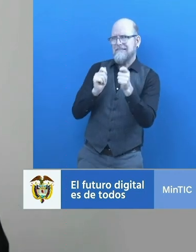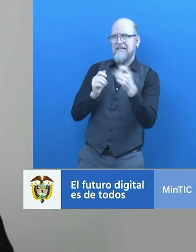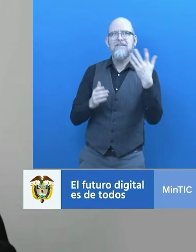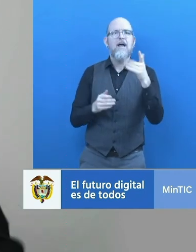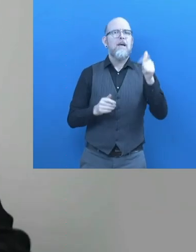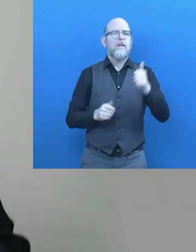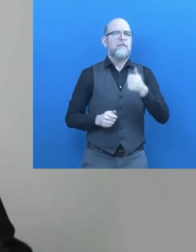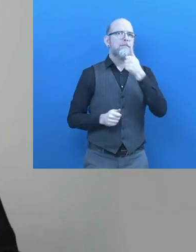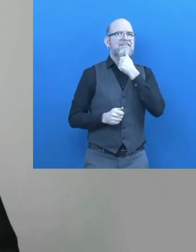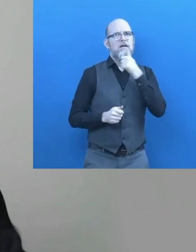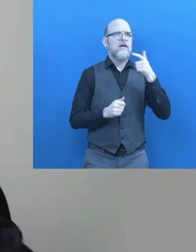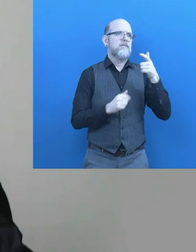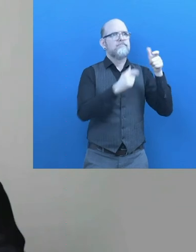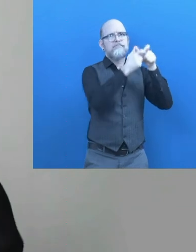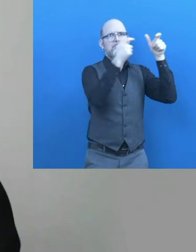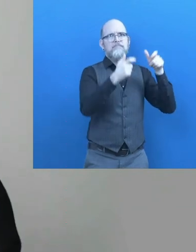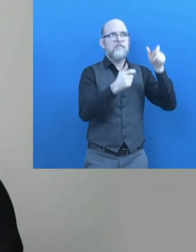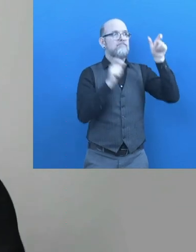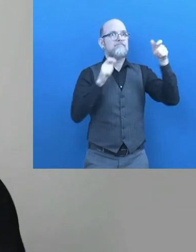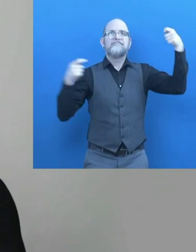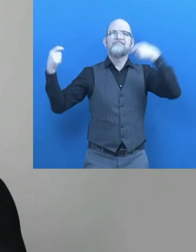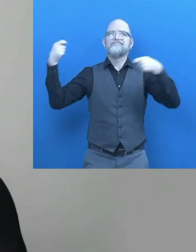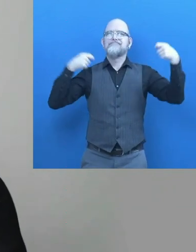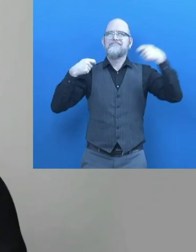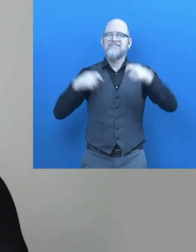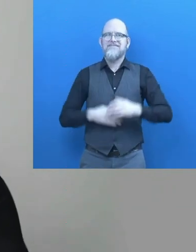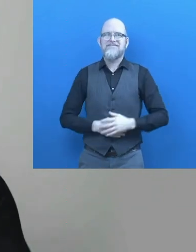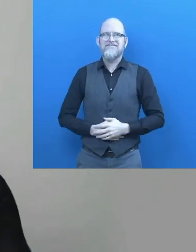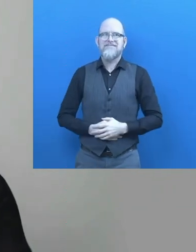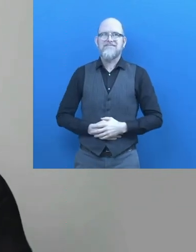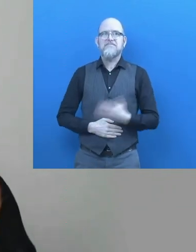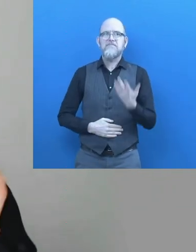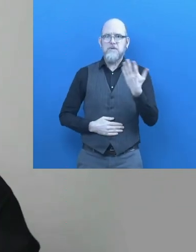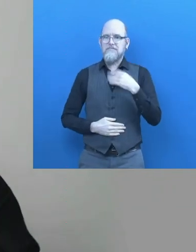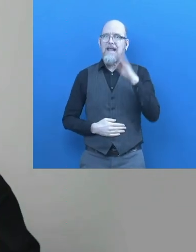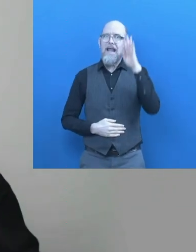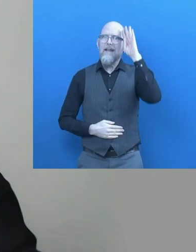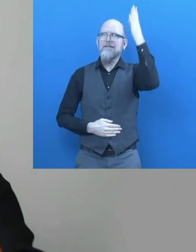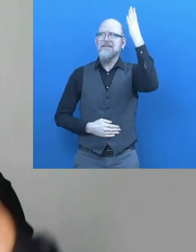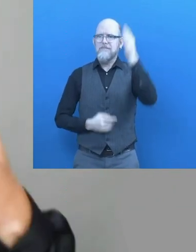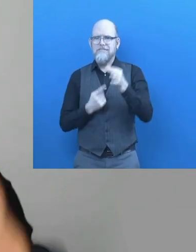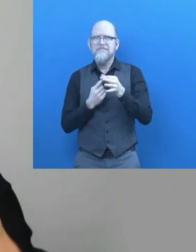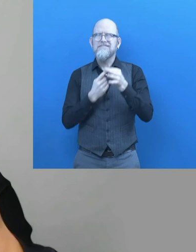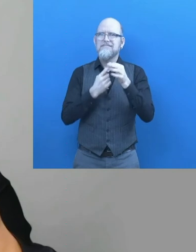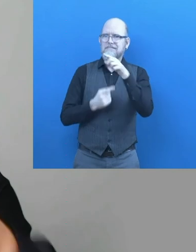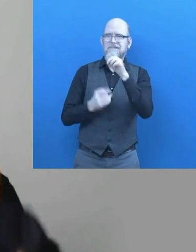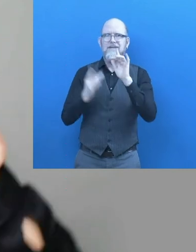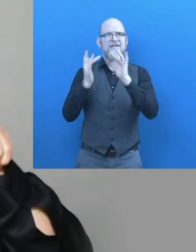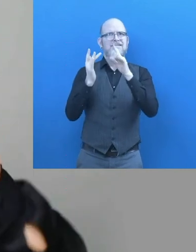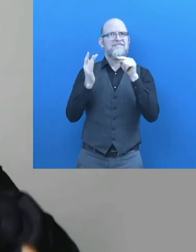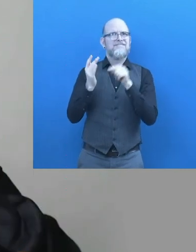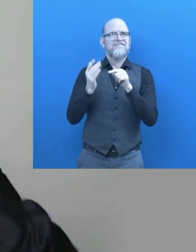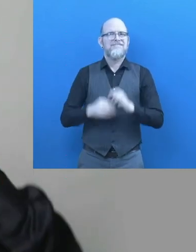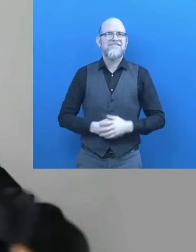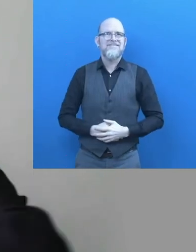5%. However, Colombian laws allow, in the short term, the project to be financed by private